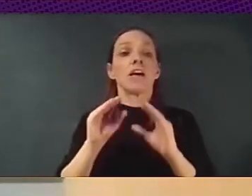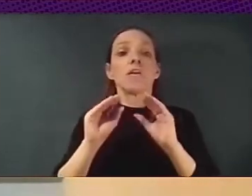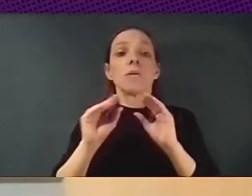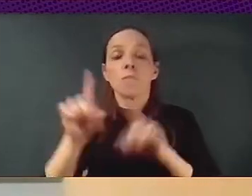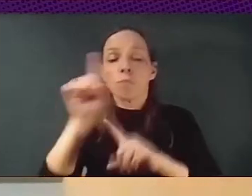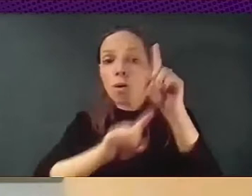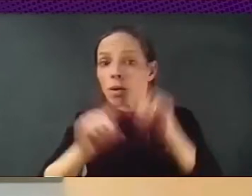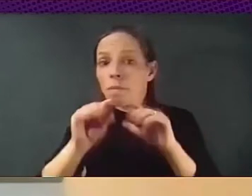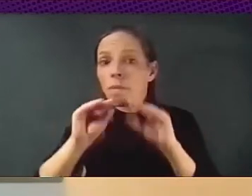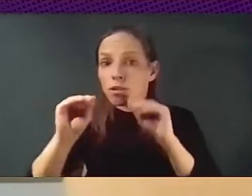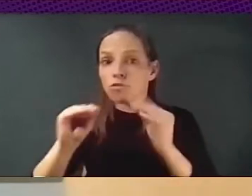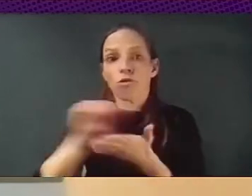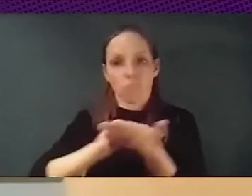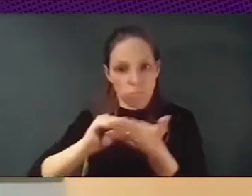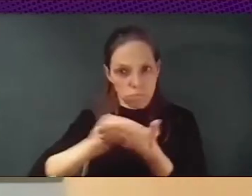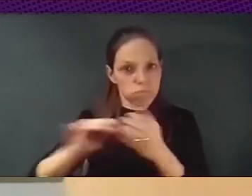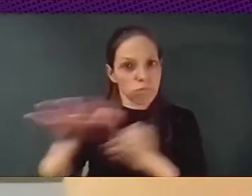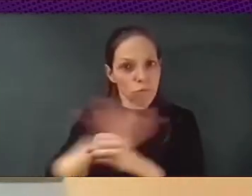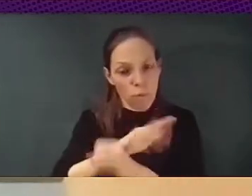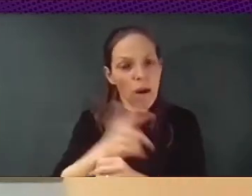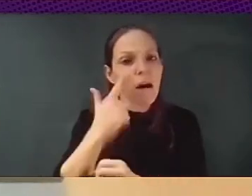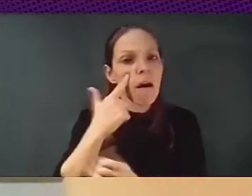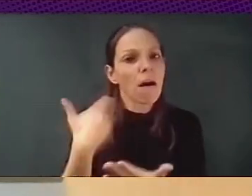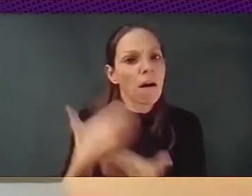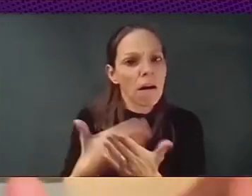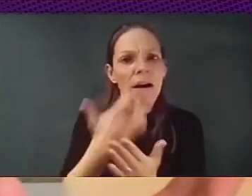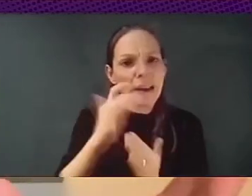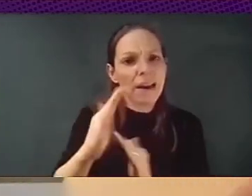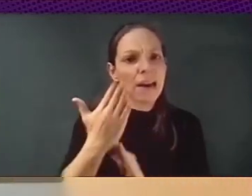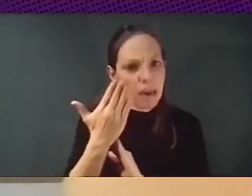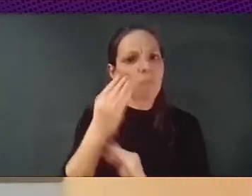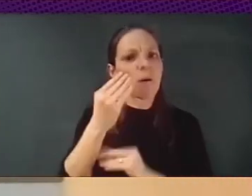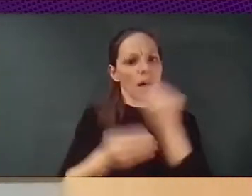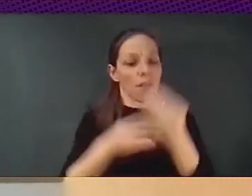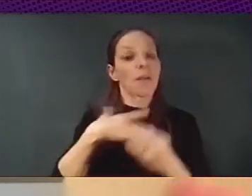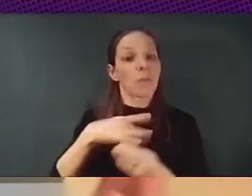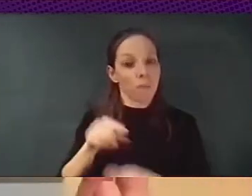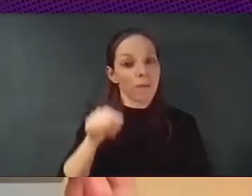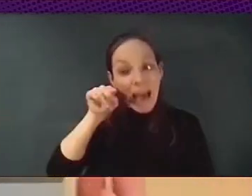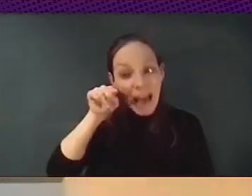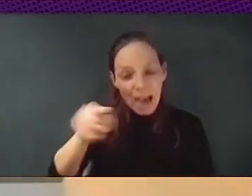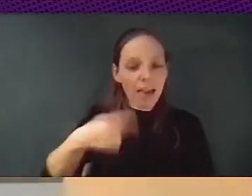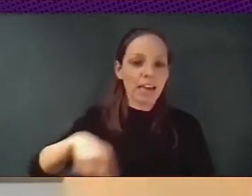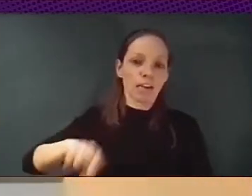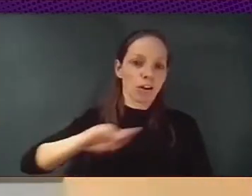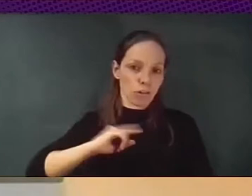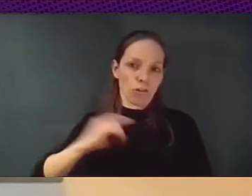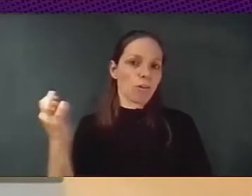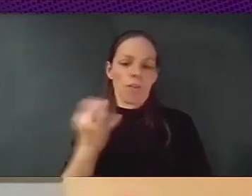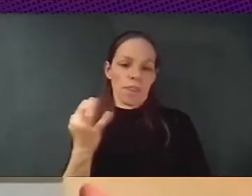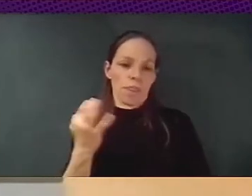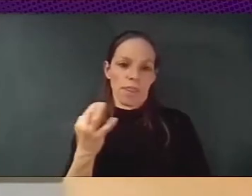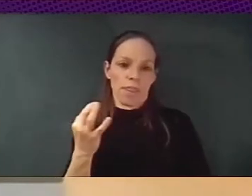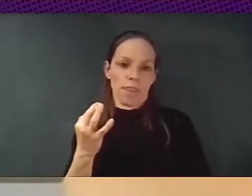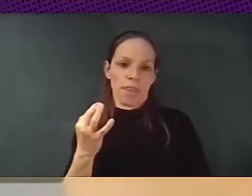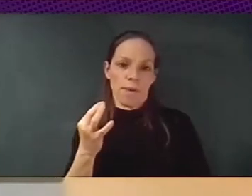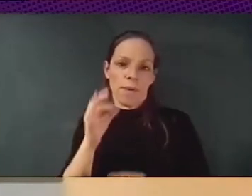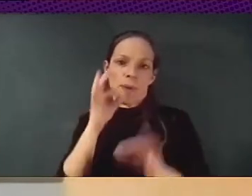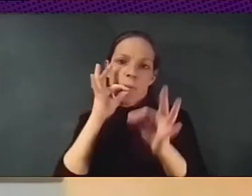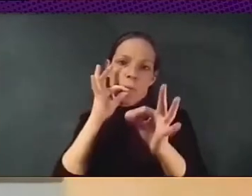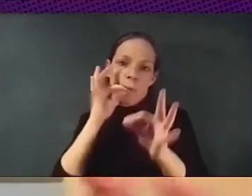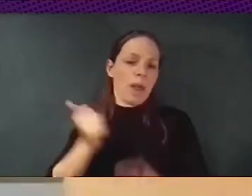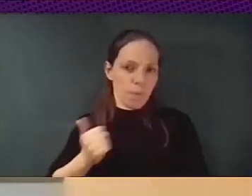start. So let's start from a network of rebel cities that put, you know, sovereignty, ethical digital standards, citizens